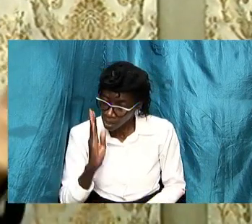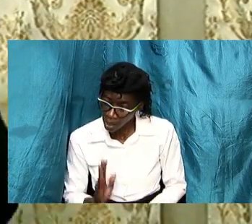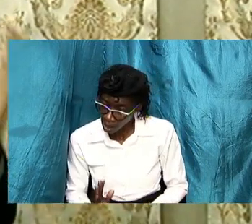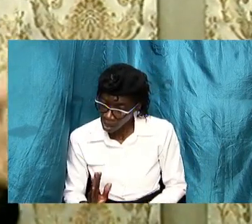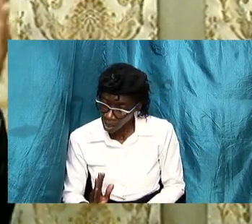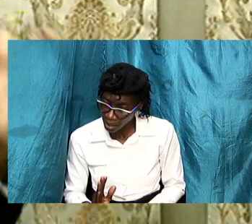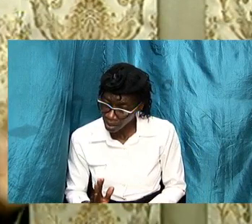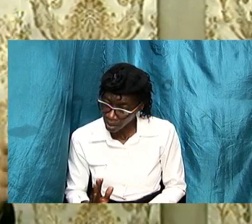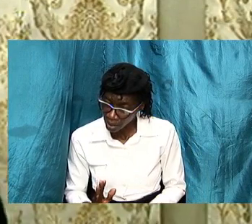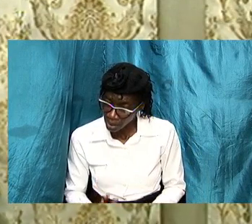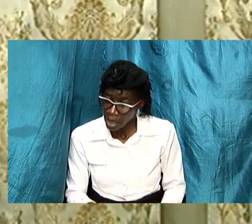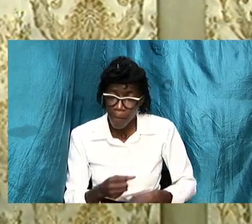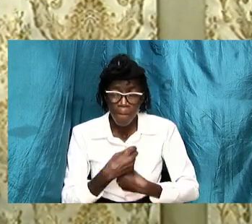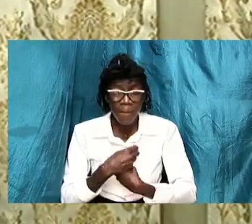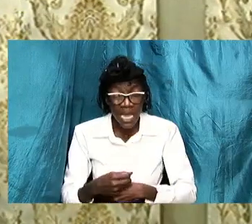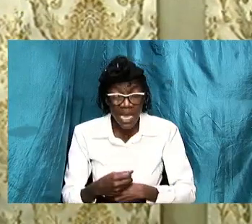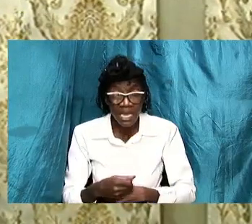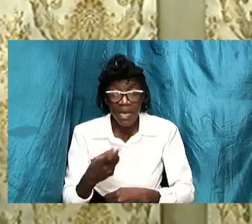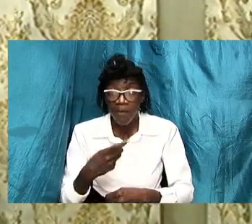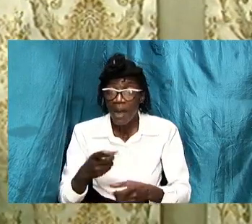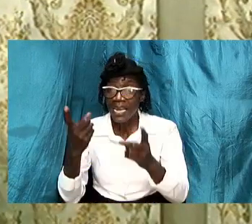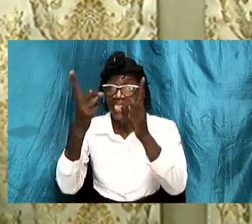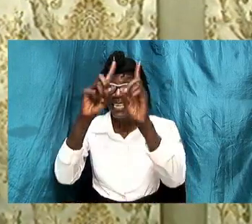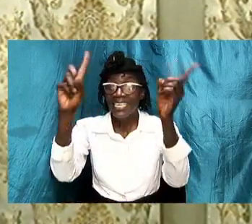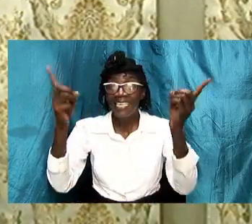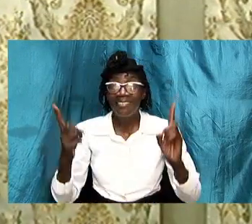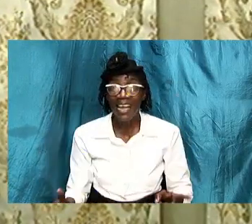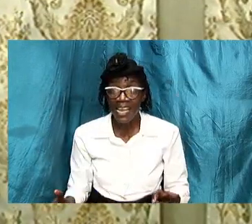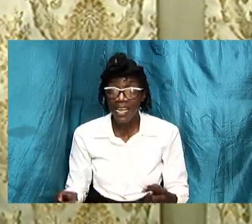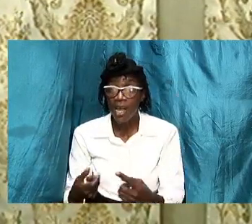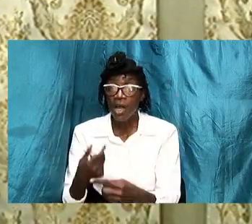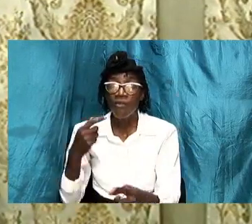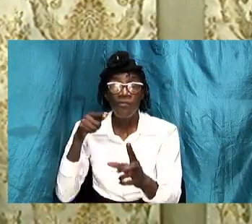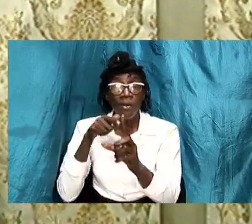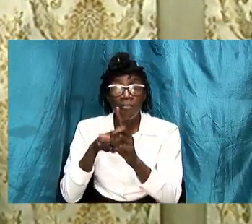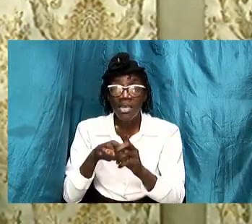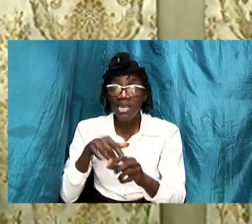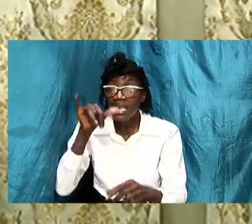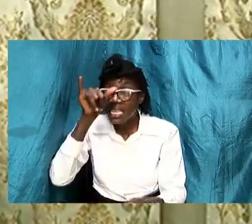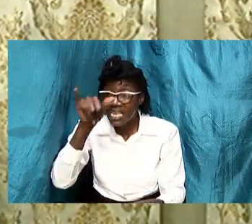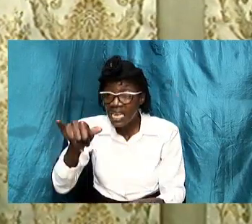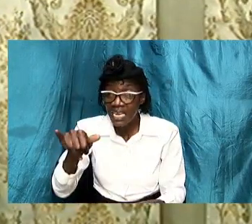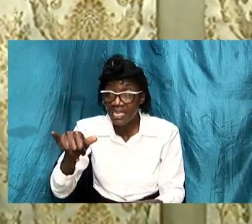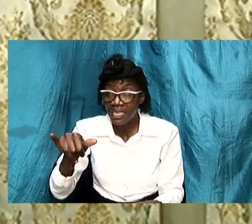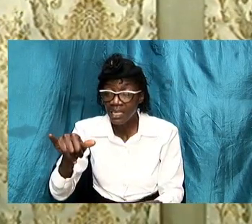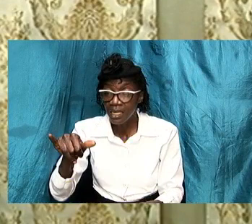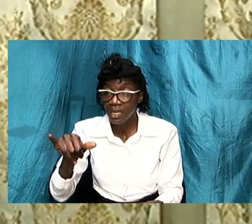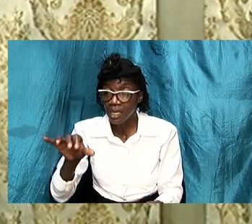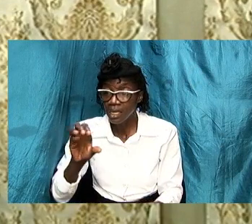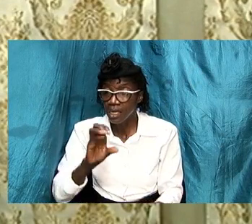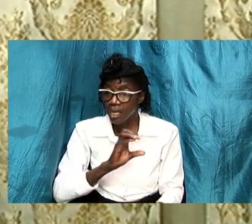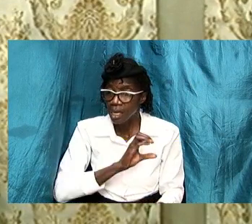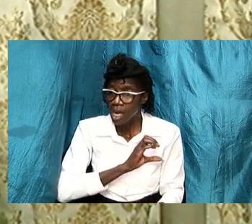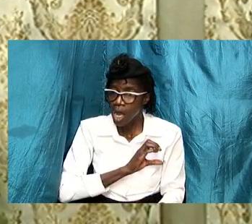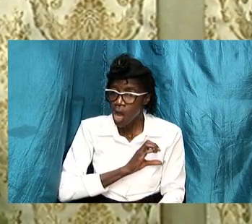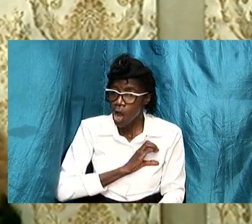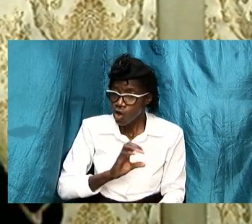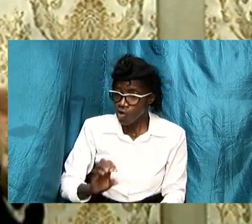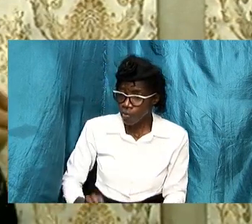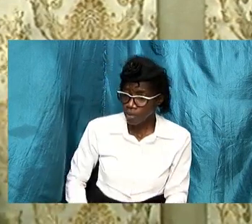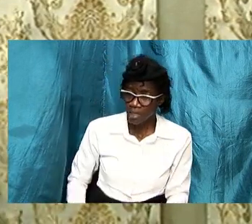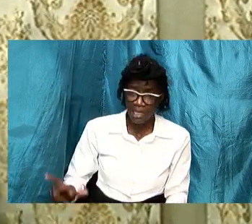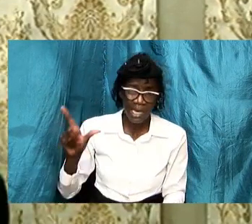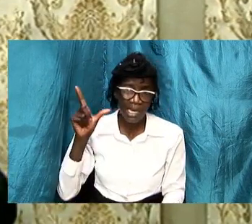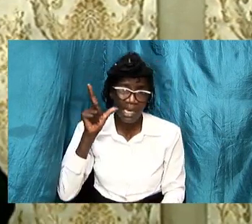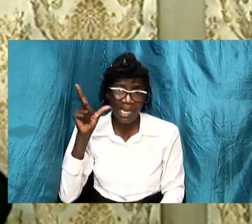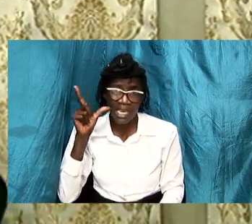design from the beginning and yet christian ladies are up in arms because they are saying i